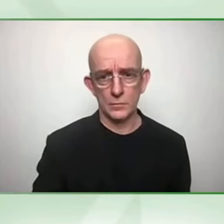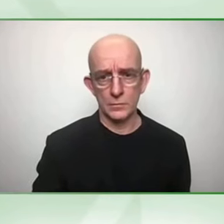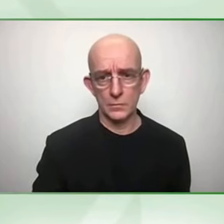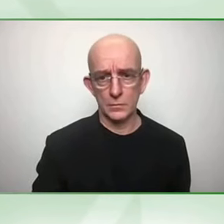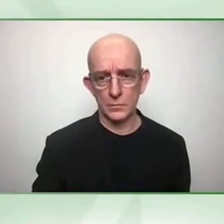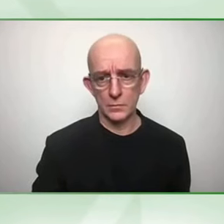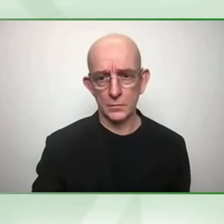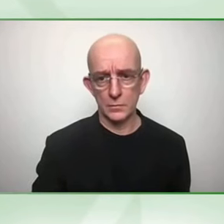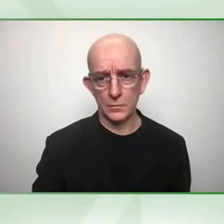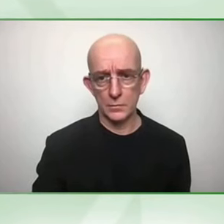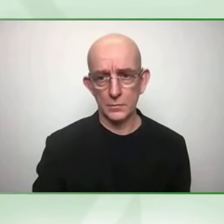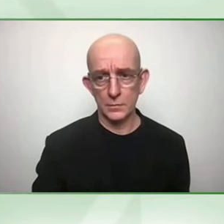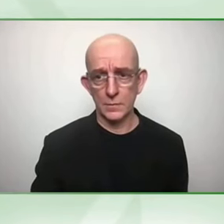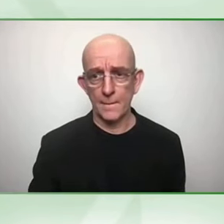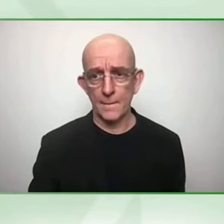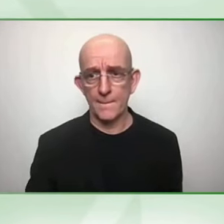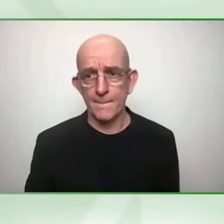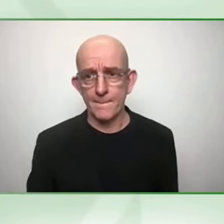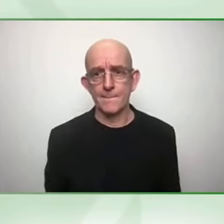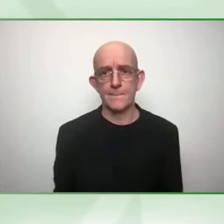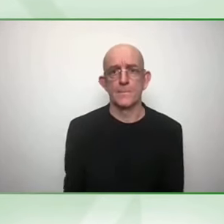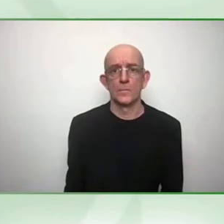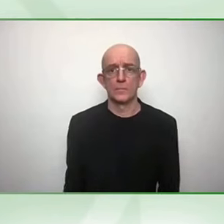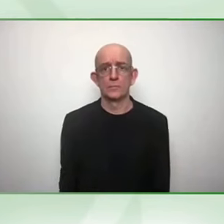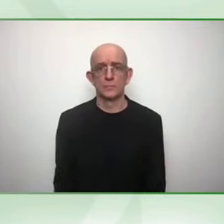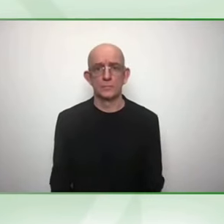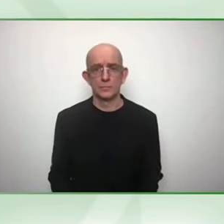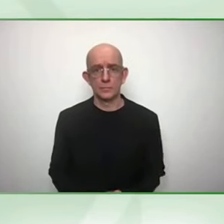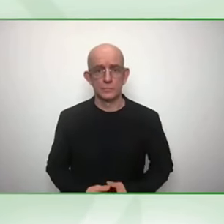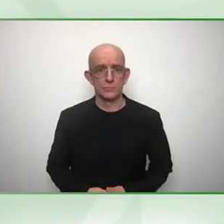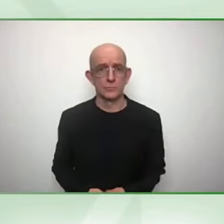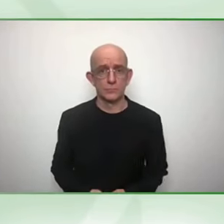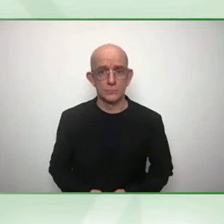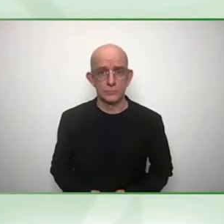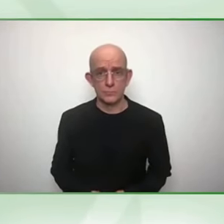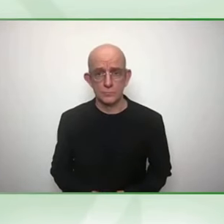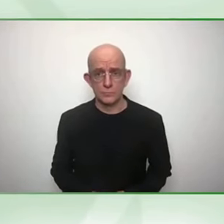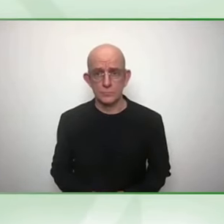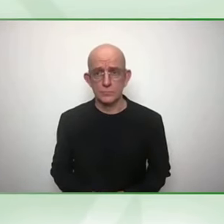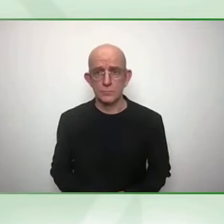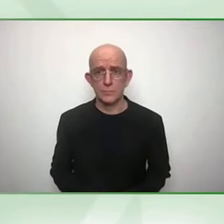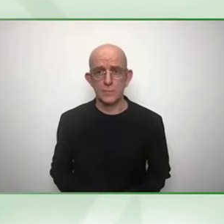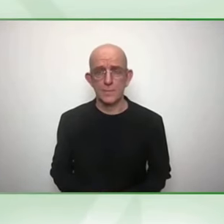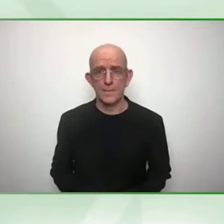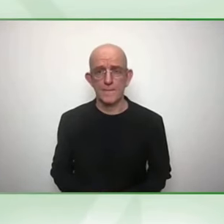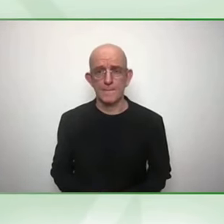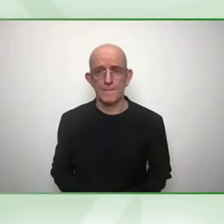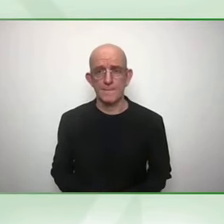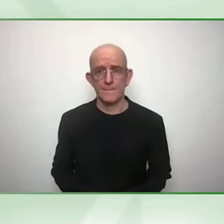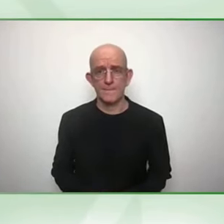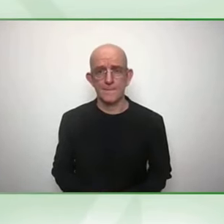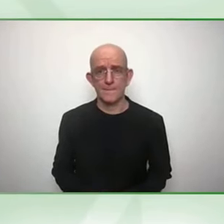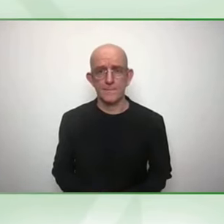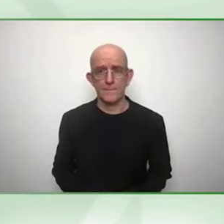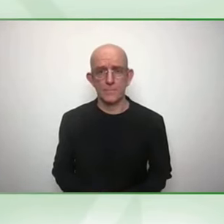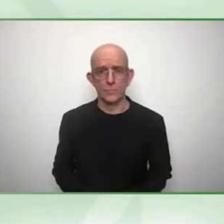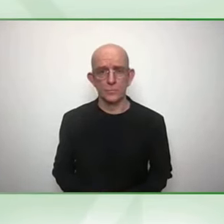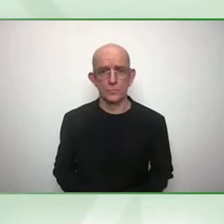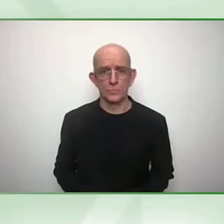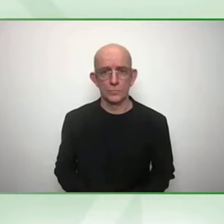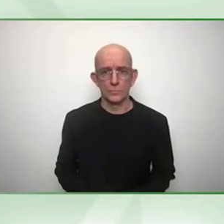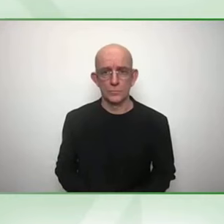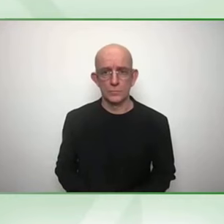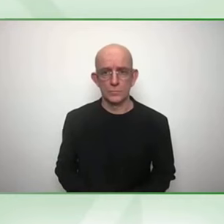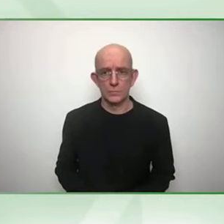Hello everyone, and welcome to the final panel session of the day. We are joined by a very